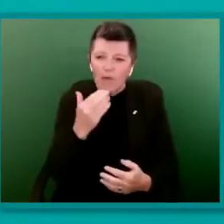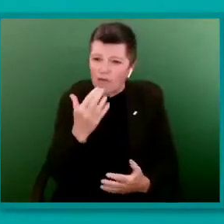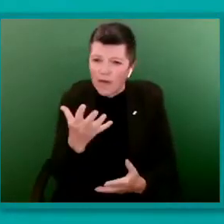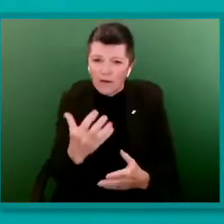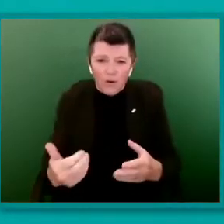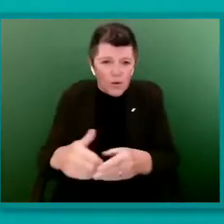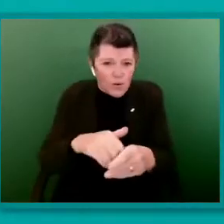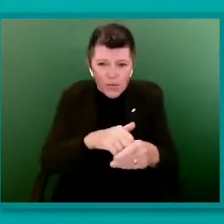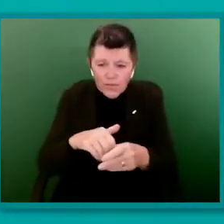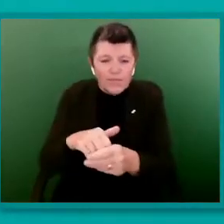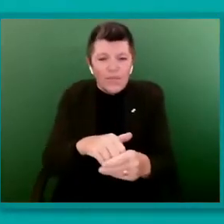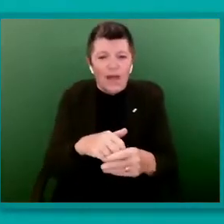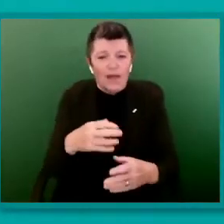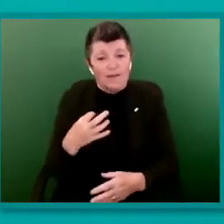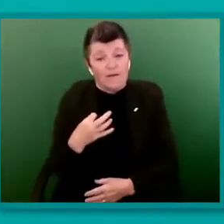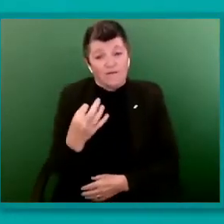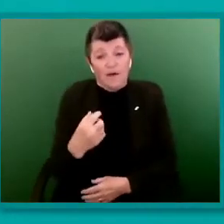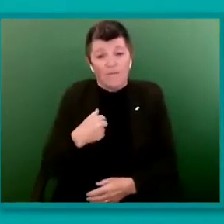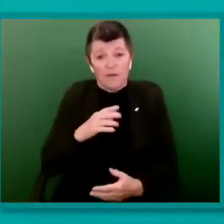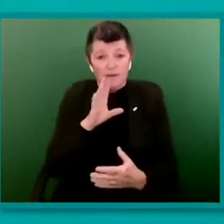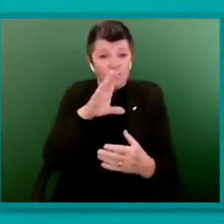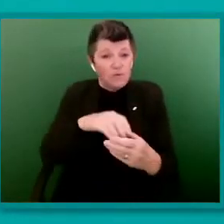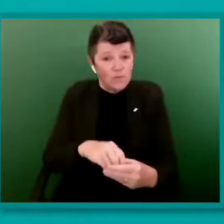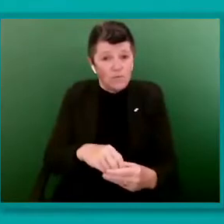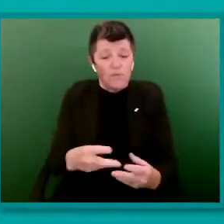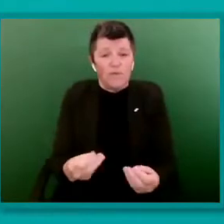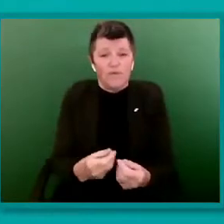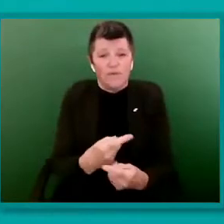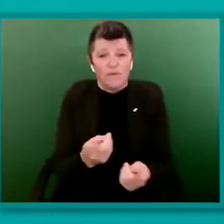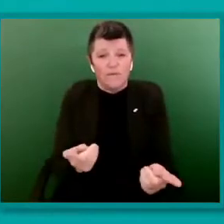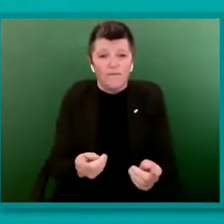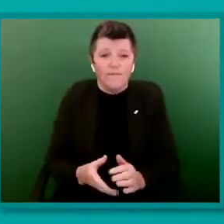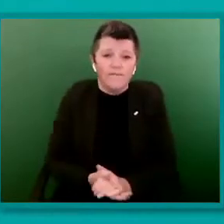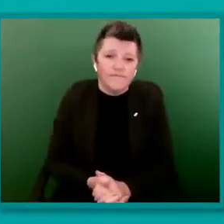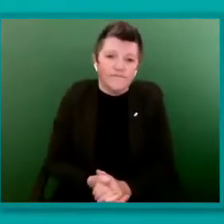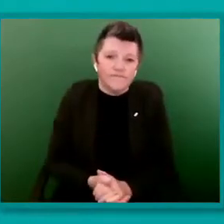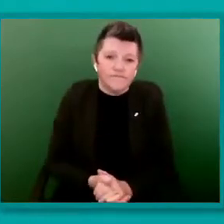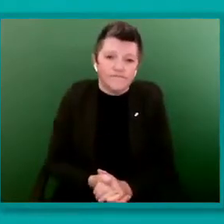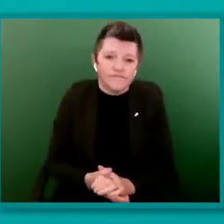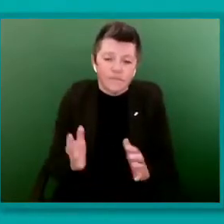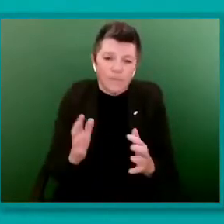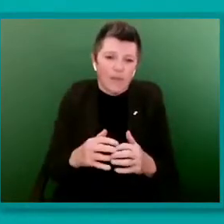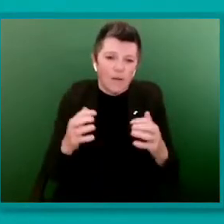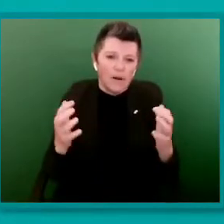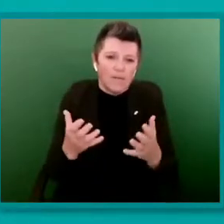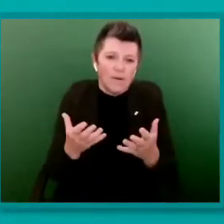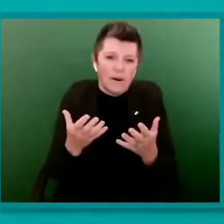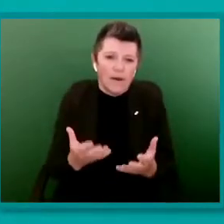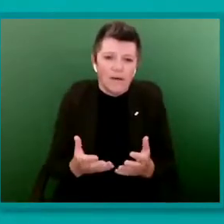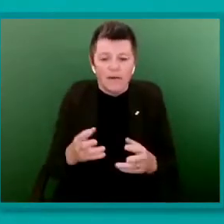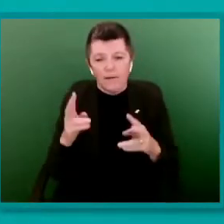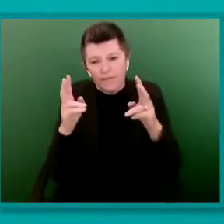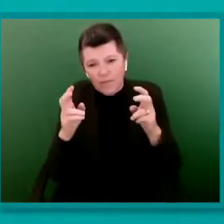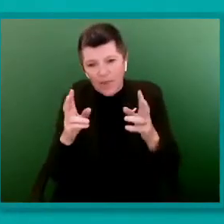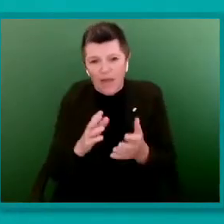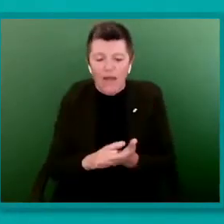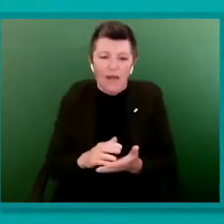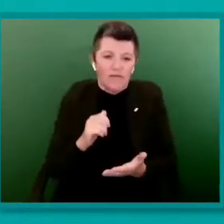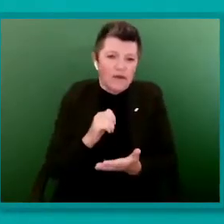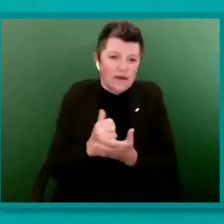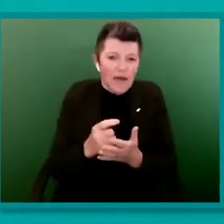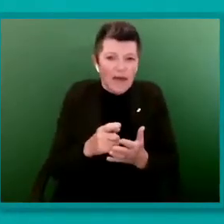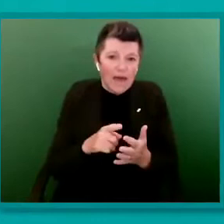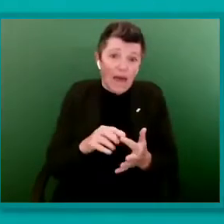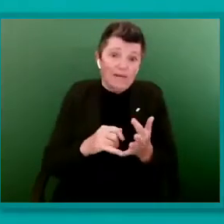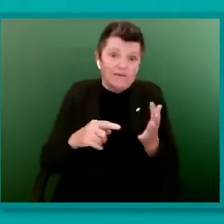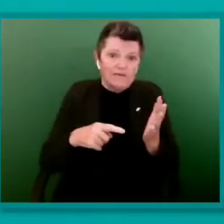for inviting me to join you. If Parliament now the, quote, gayest Parliament in the world, with the biggest share